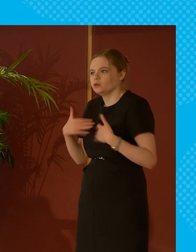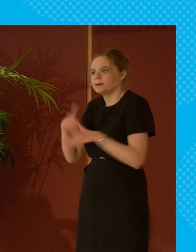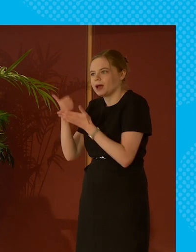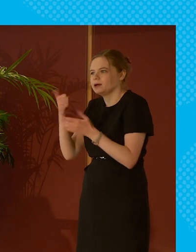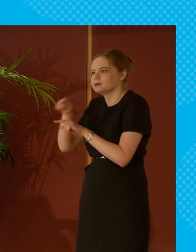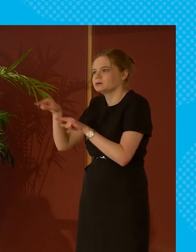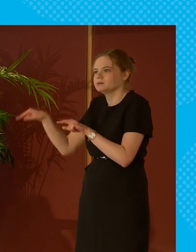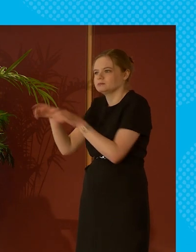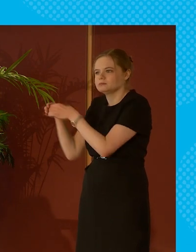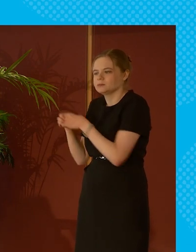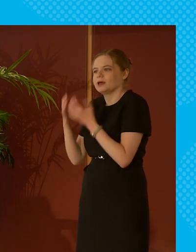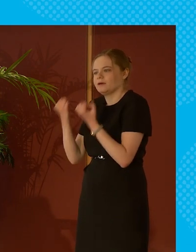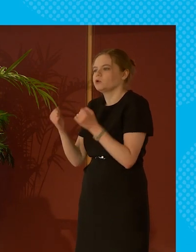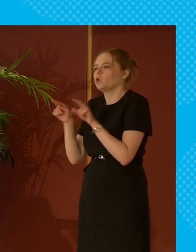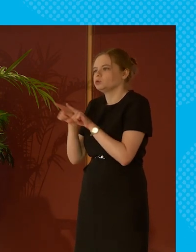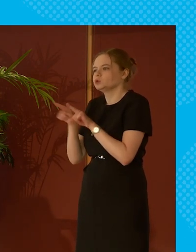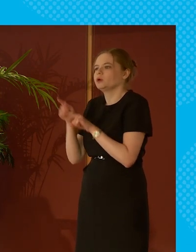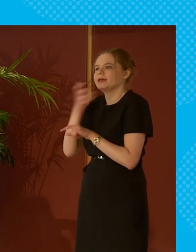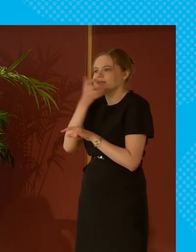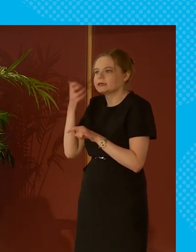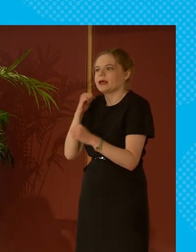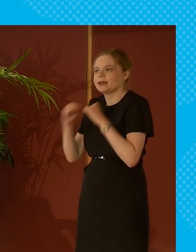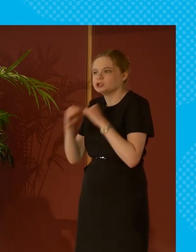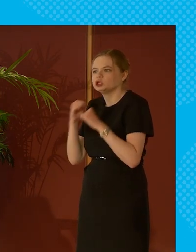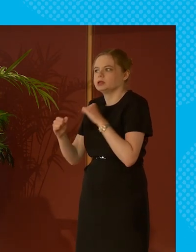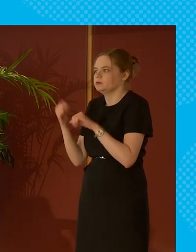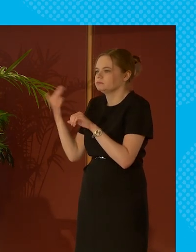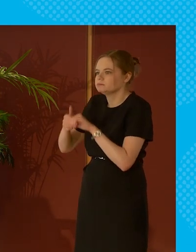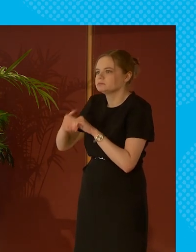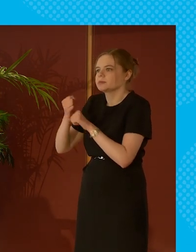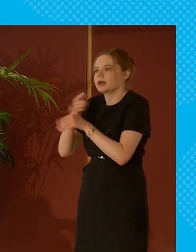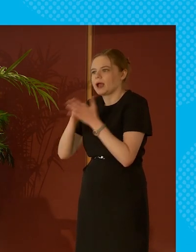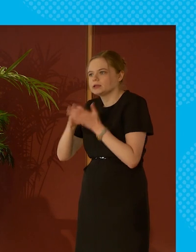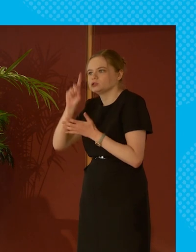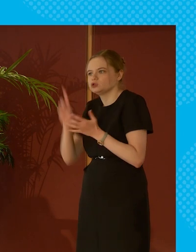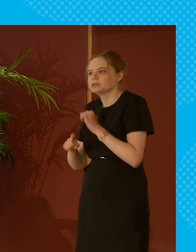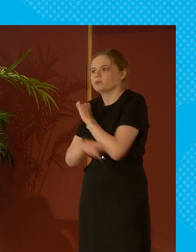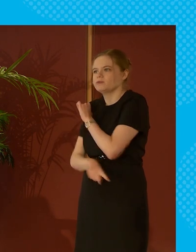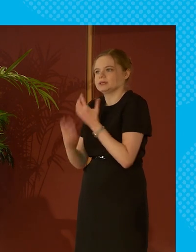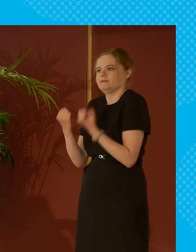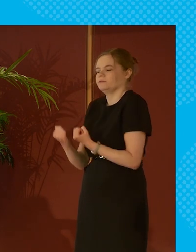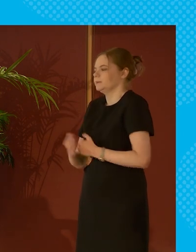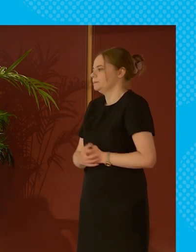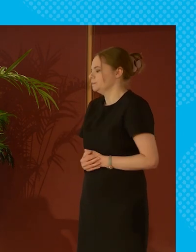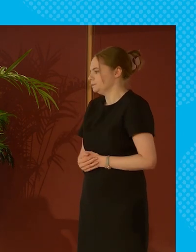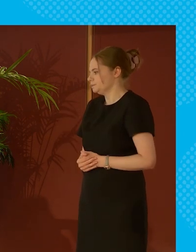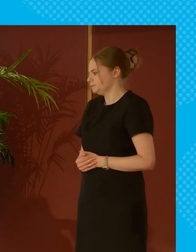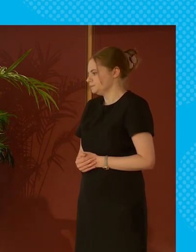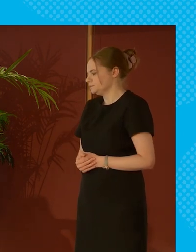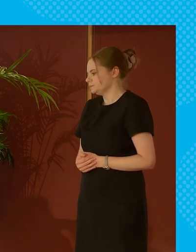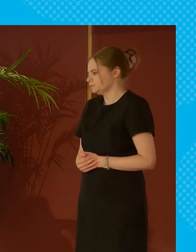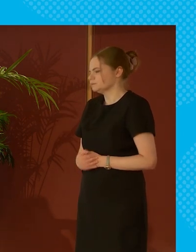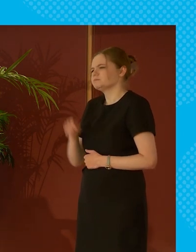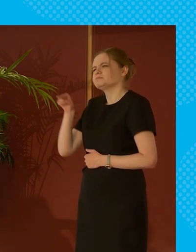and heating and energy poverty and those are not types of poverty in that